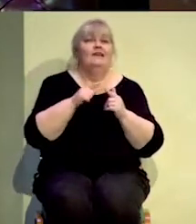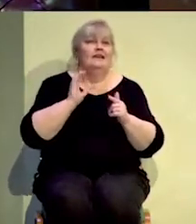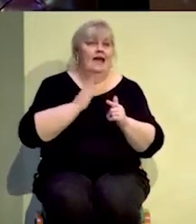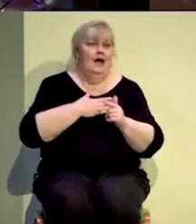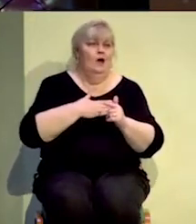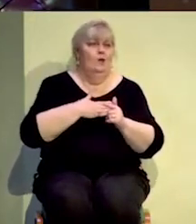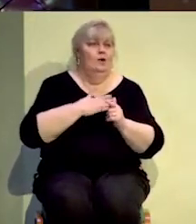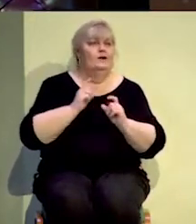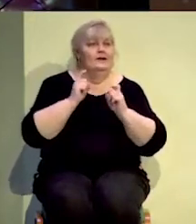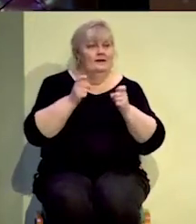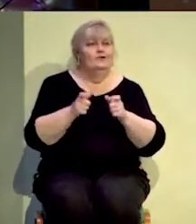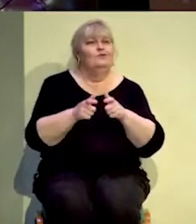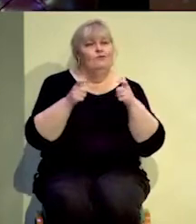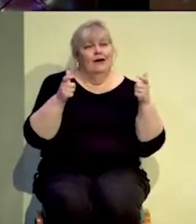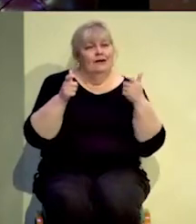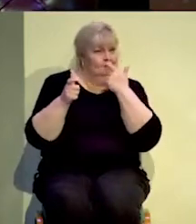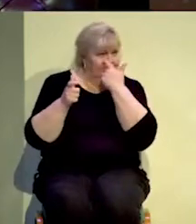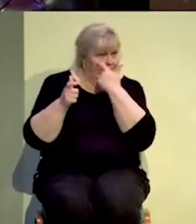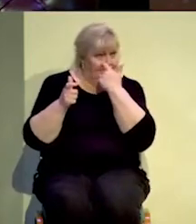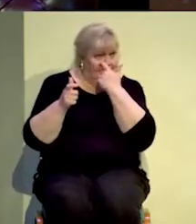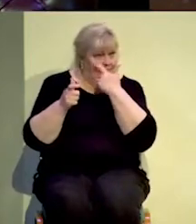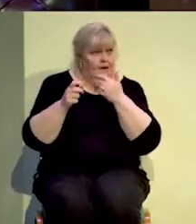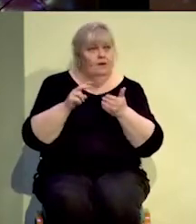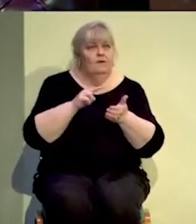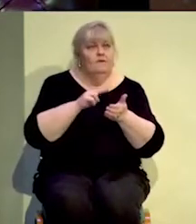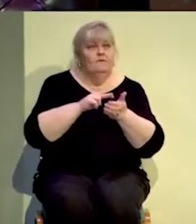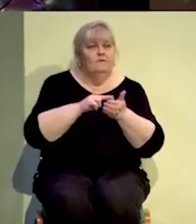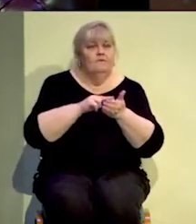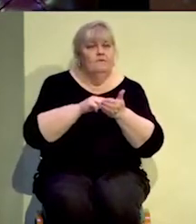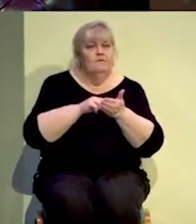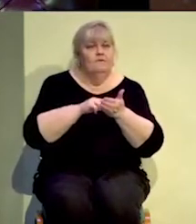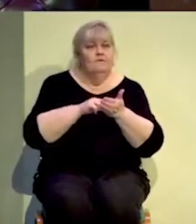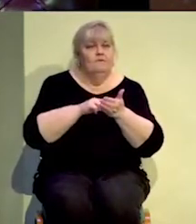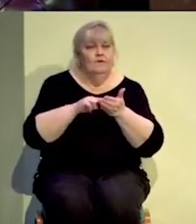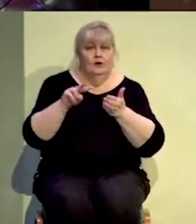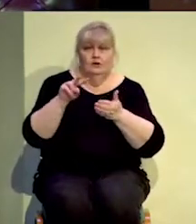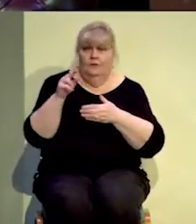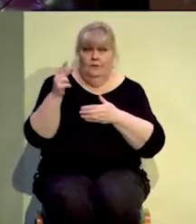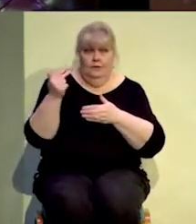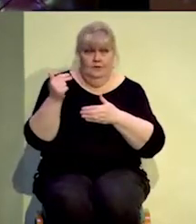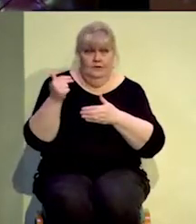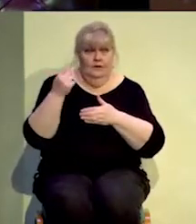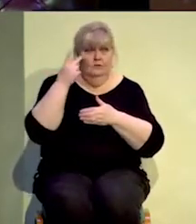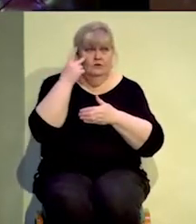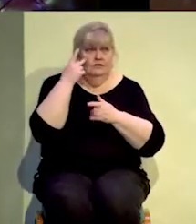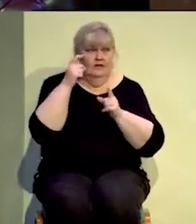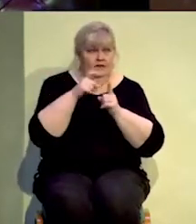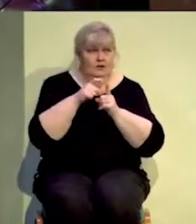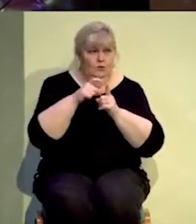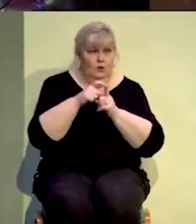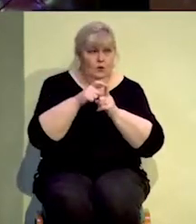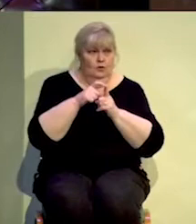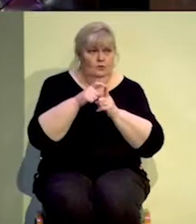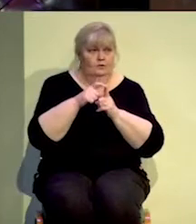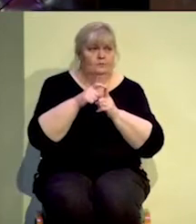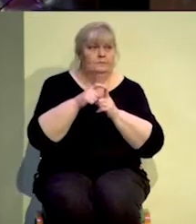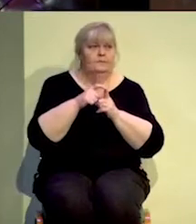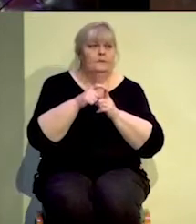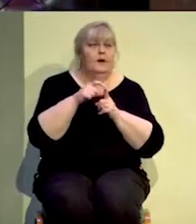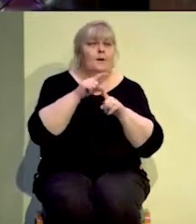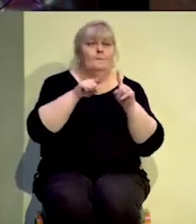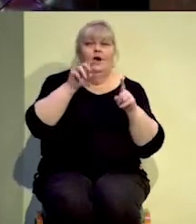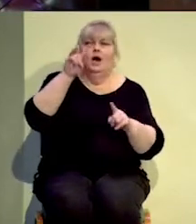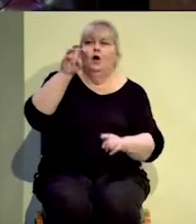Now beginning in verse 13 of that same chapter in Matthew 23 we're going to see these words repeated no less than seven times